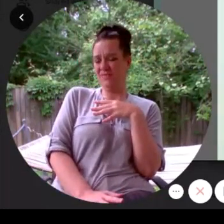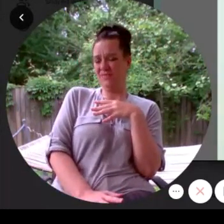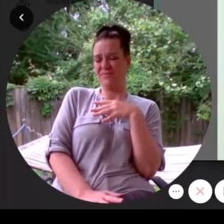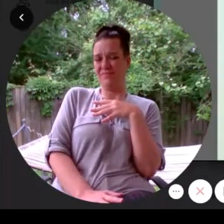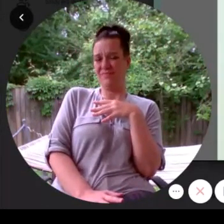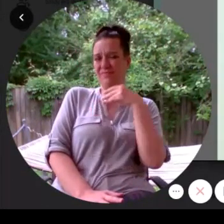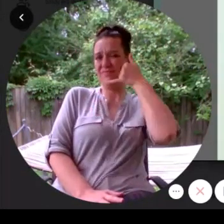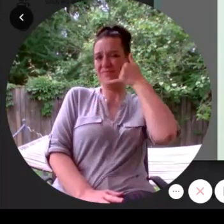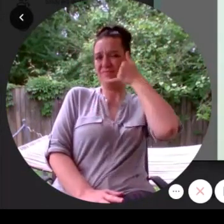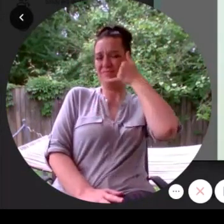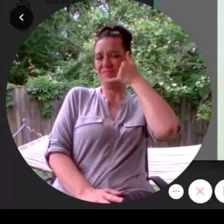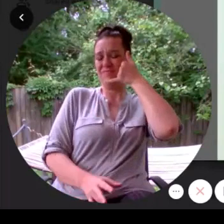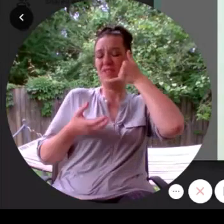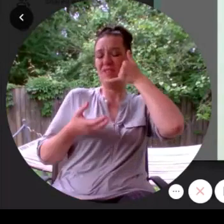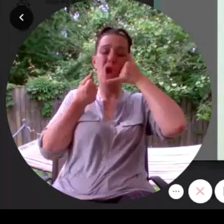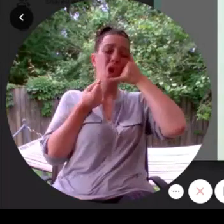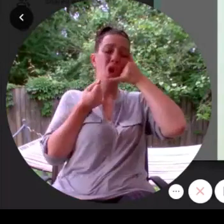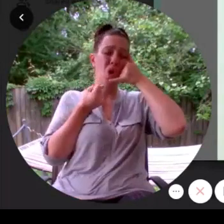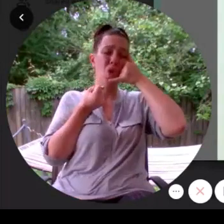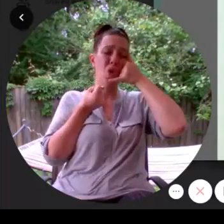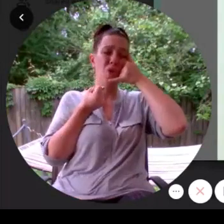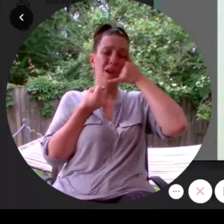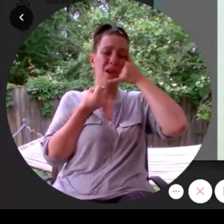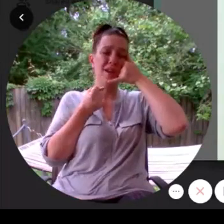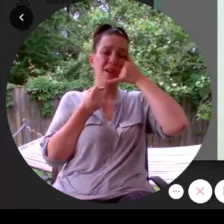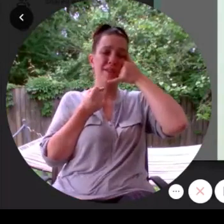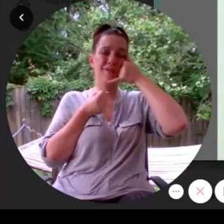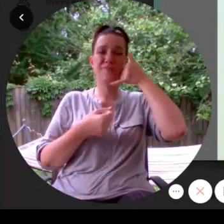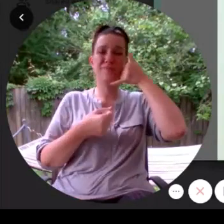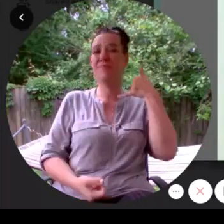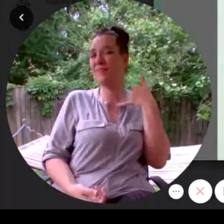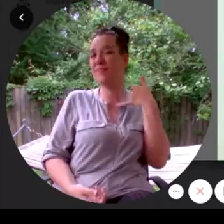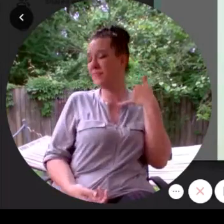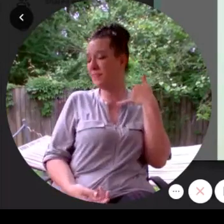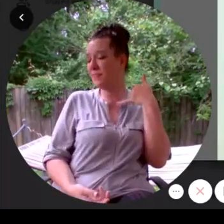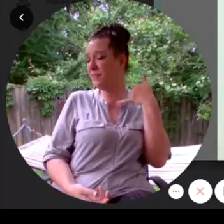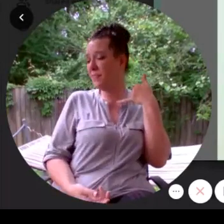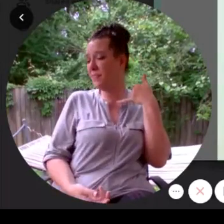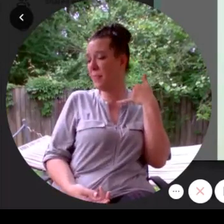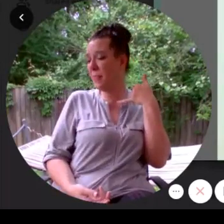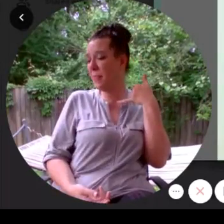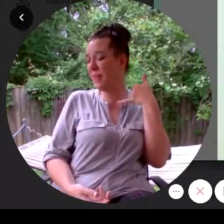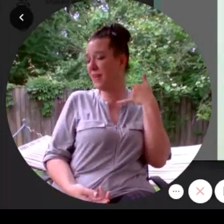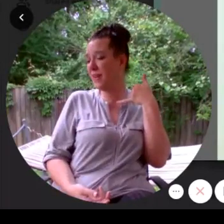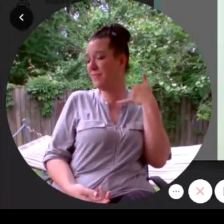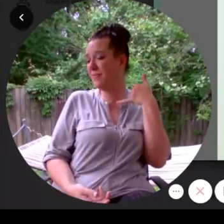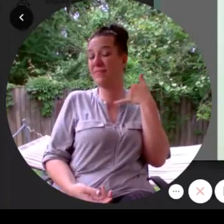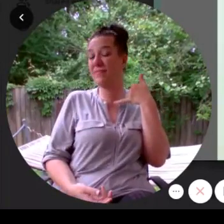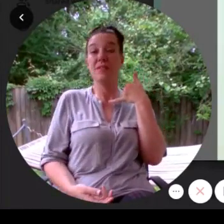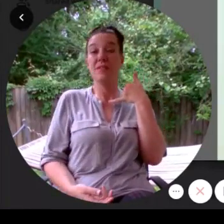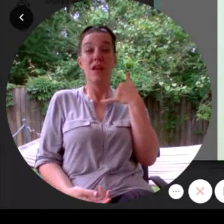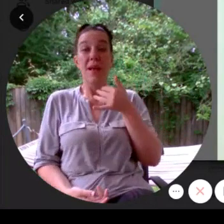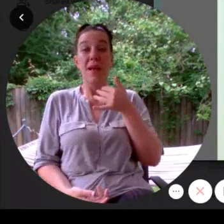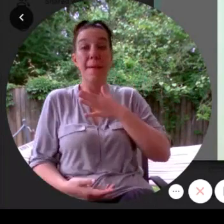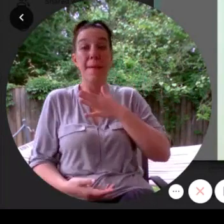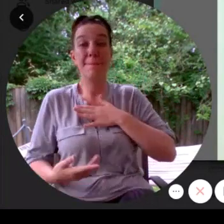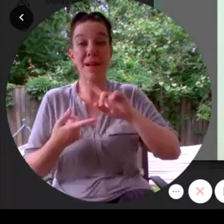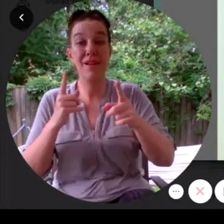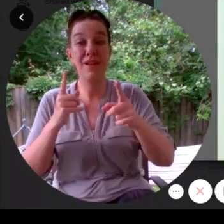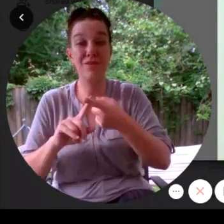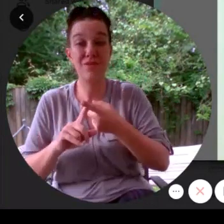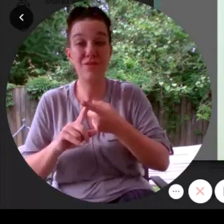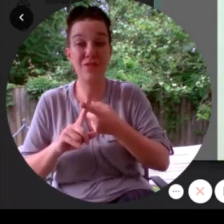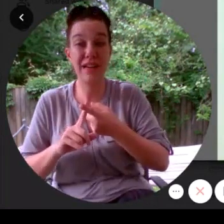he said into his phone, which he kept near his ear. My friend and I